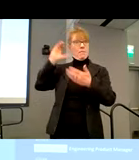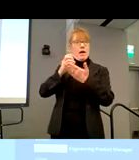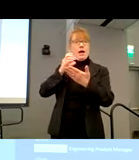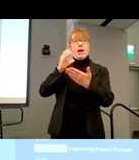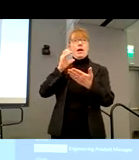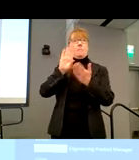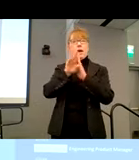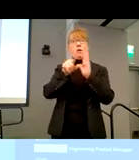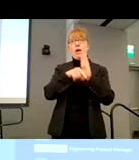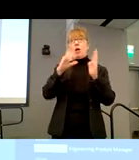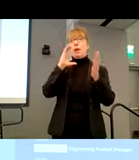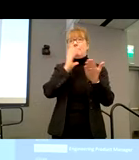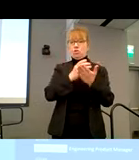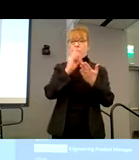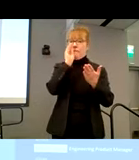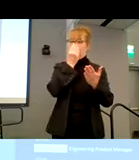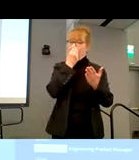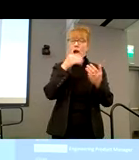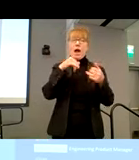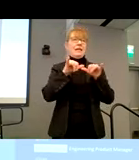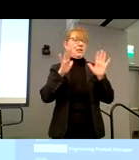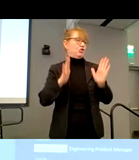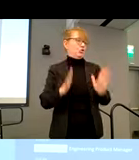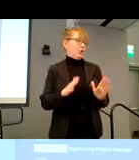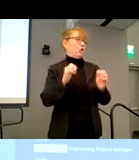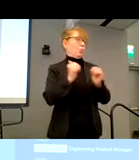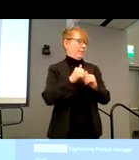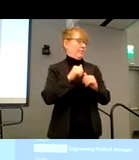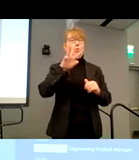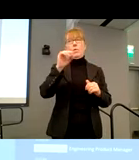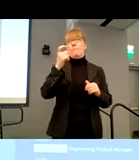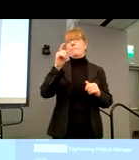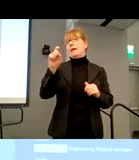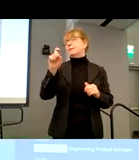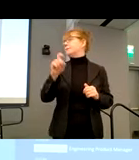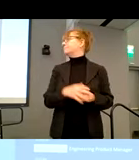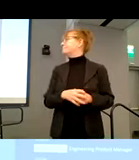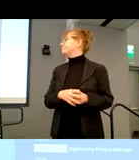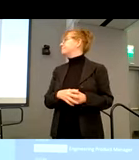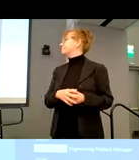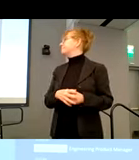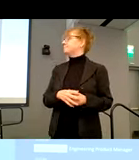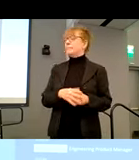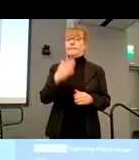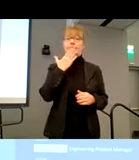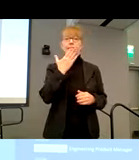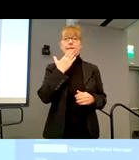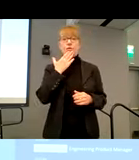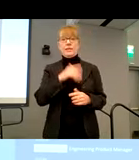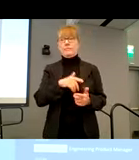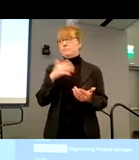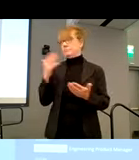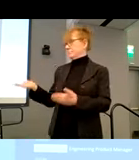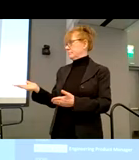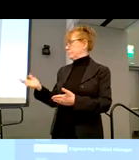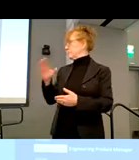I am an engineering product manager with WebEx. Thank you so much, Willette. And next we have folks here to my left at